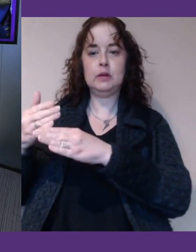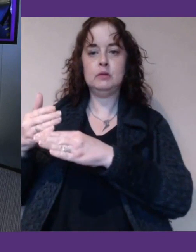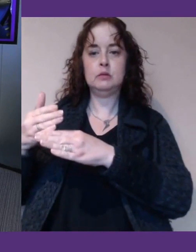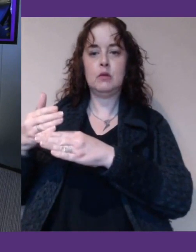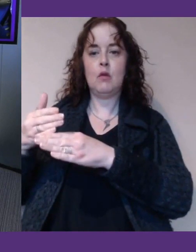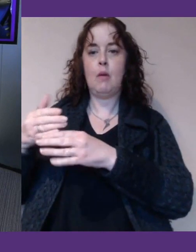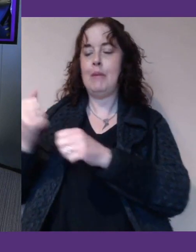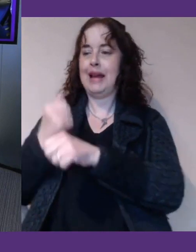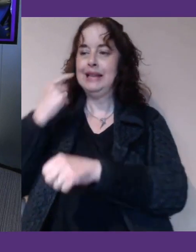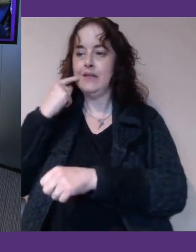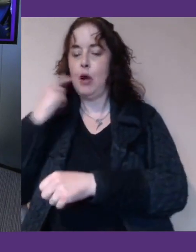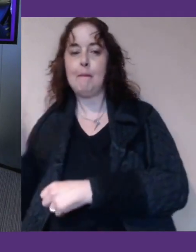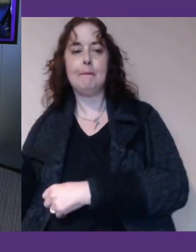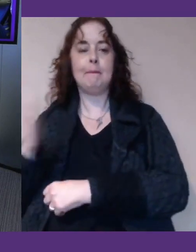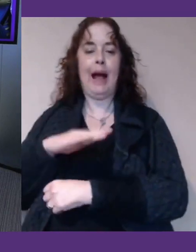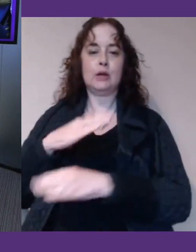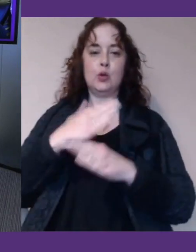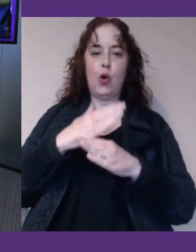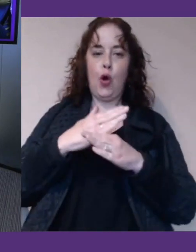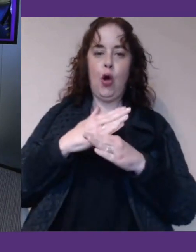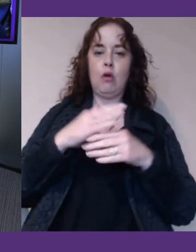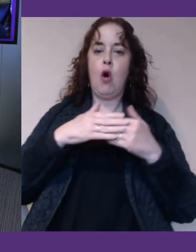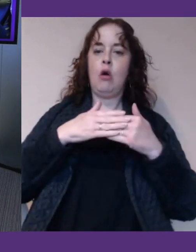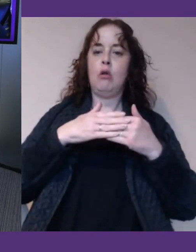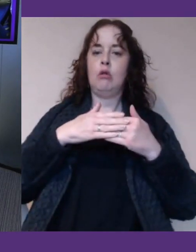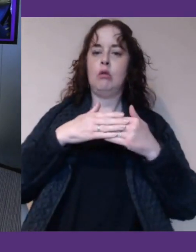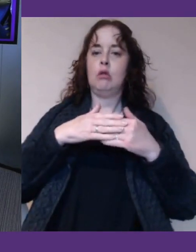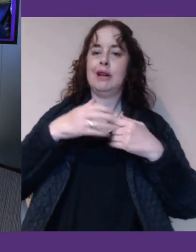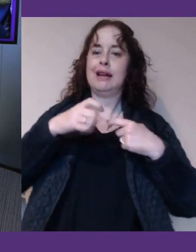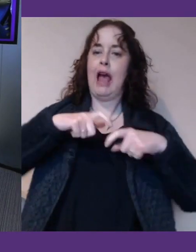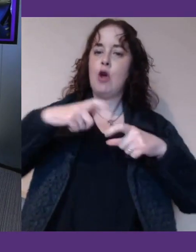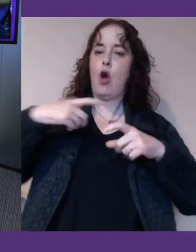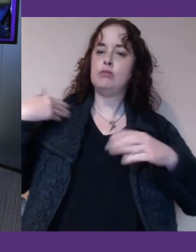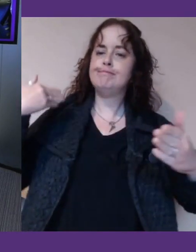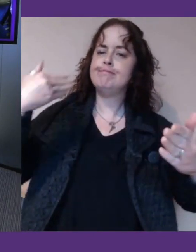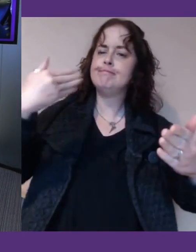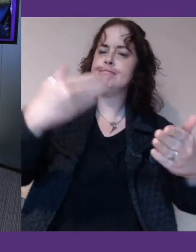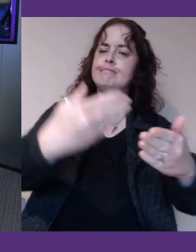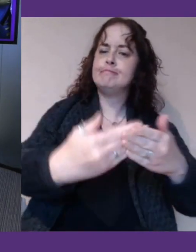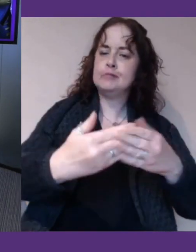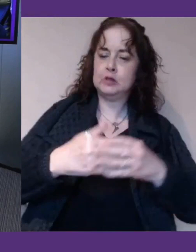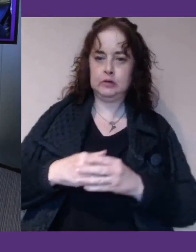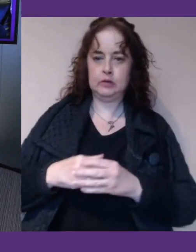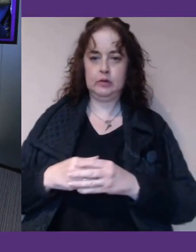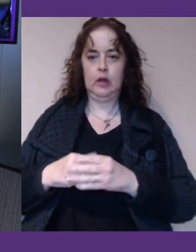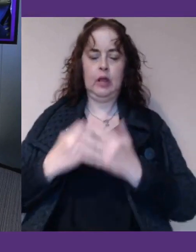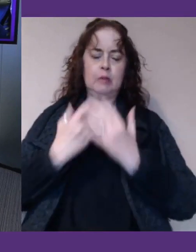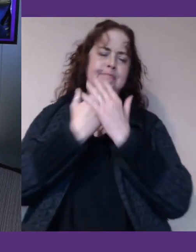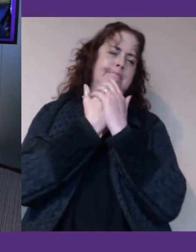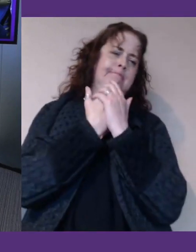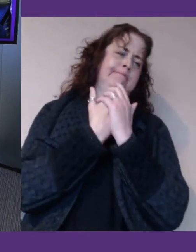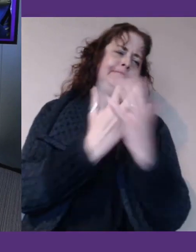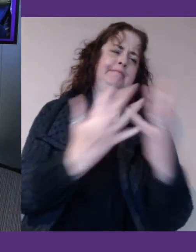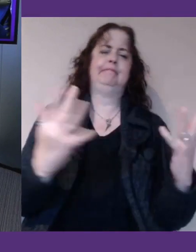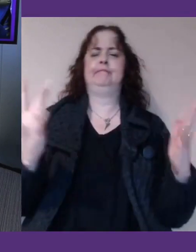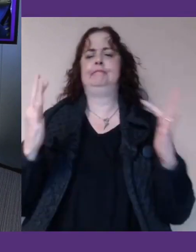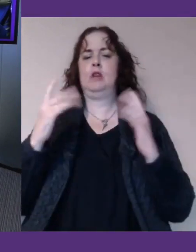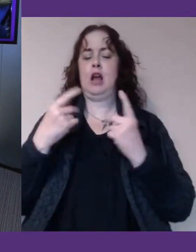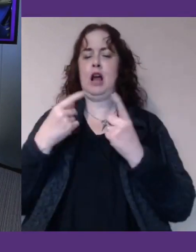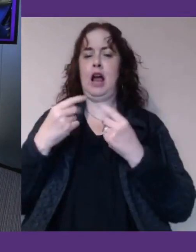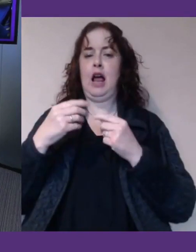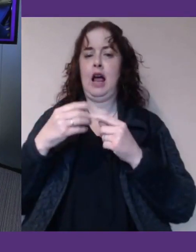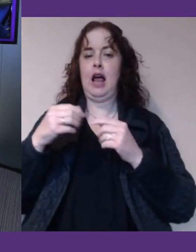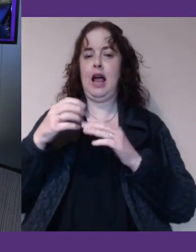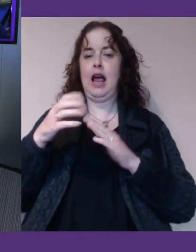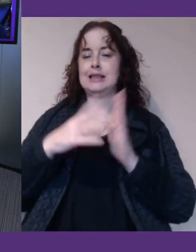or work longer or whatever it may be, is that we need to remember there is a plethora of examples, but it's not just that